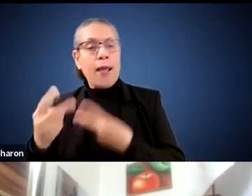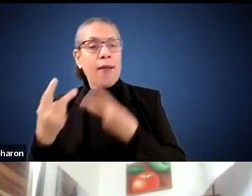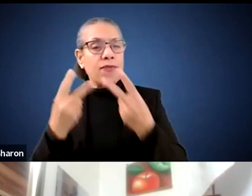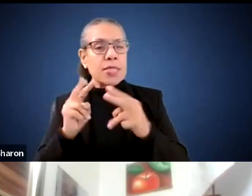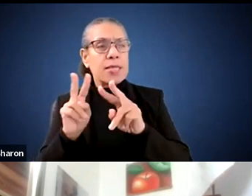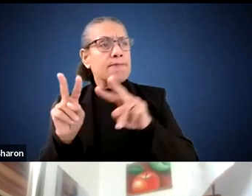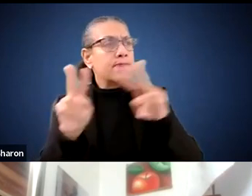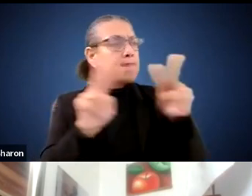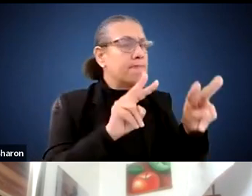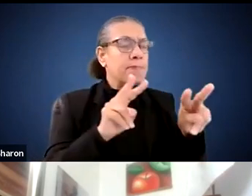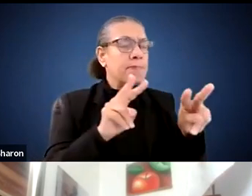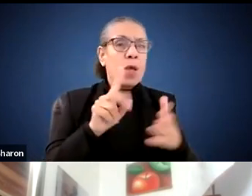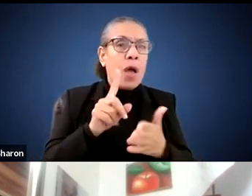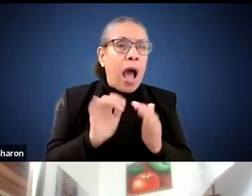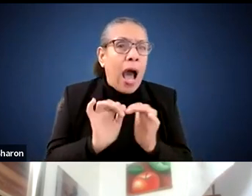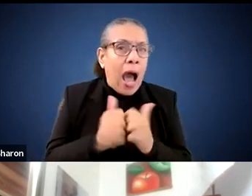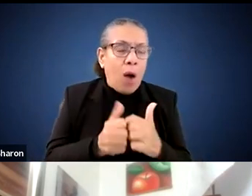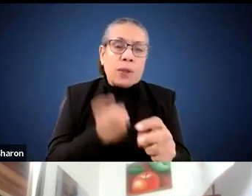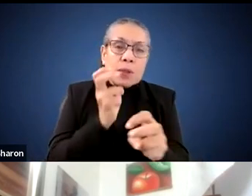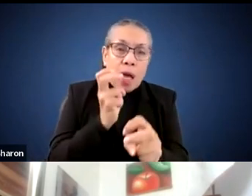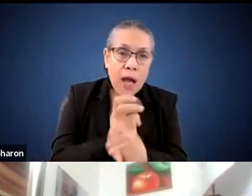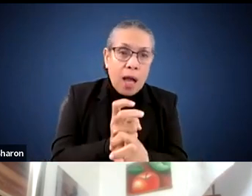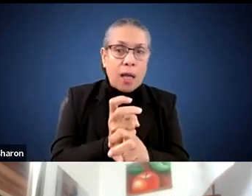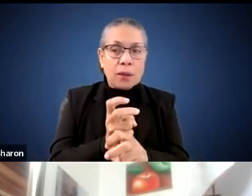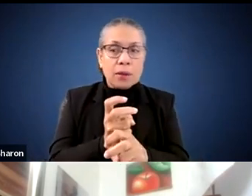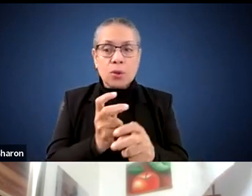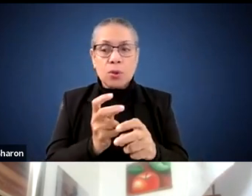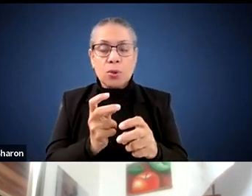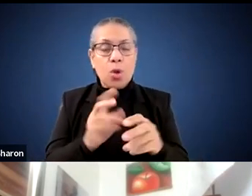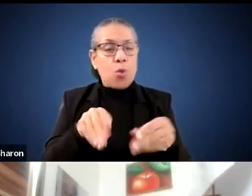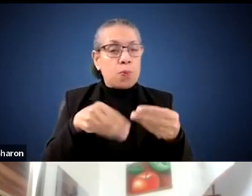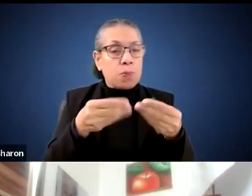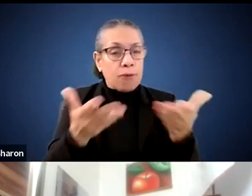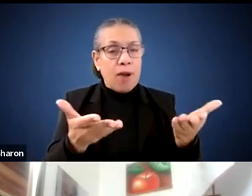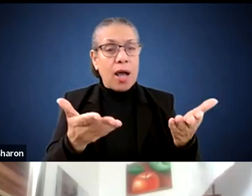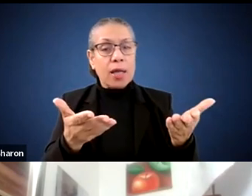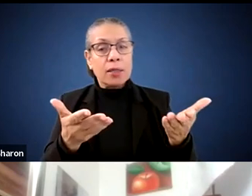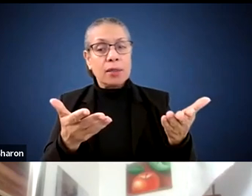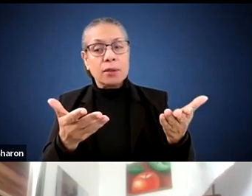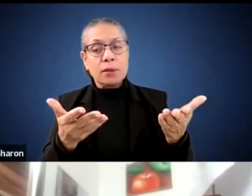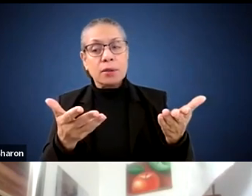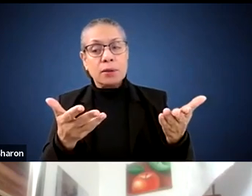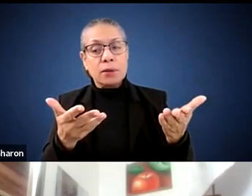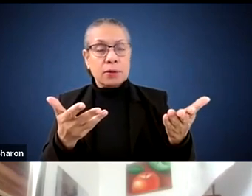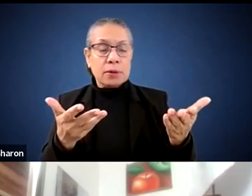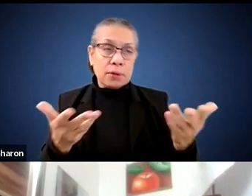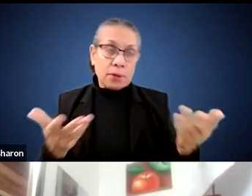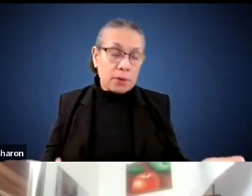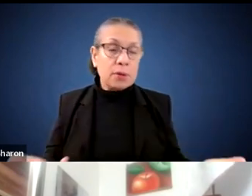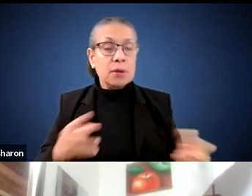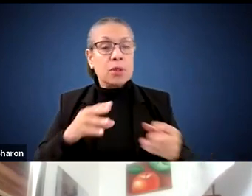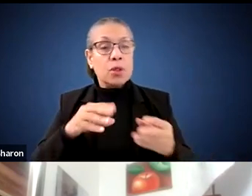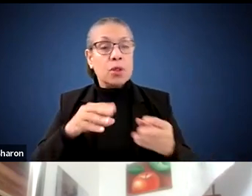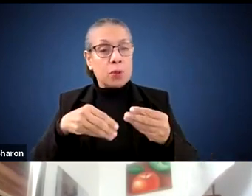understanding of how difficult it is to, to provide, um, again, the, the